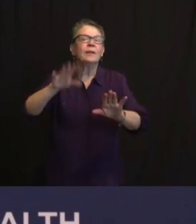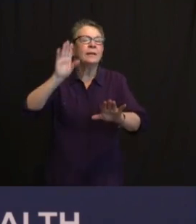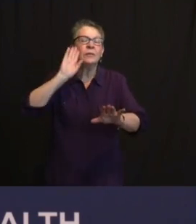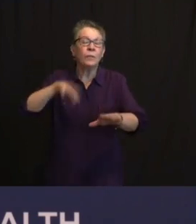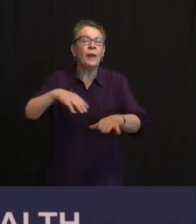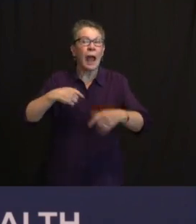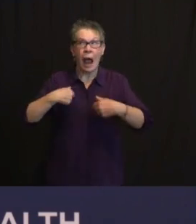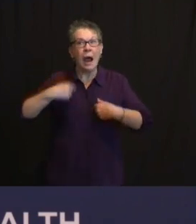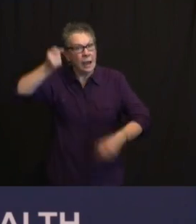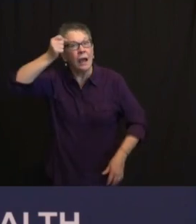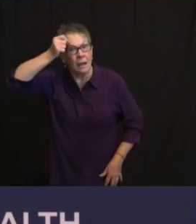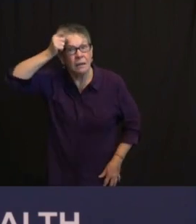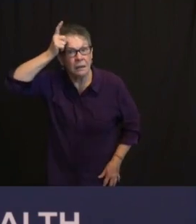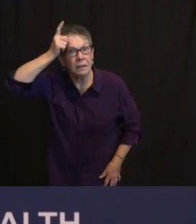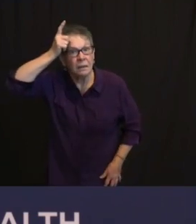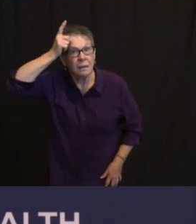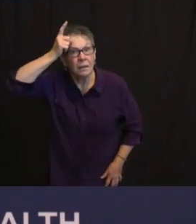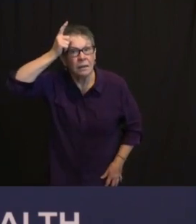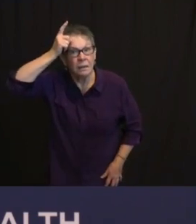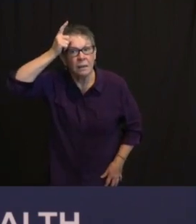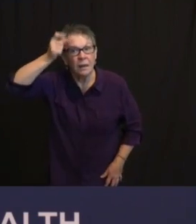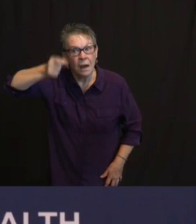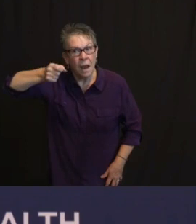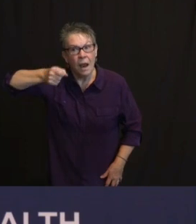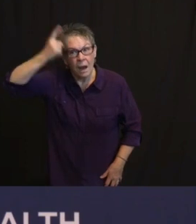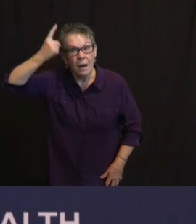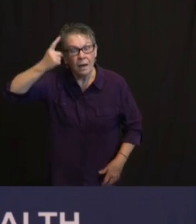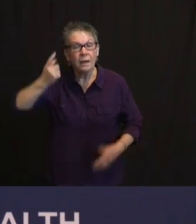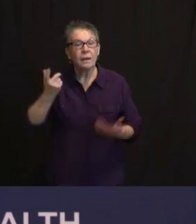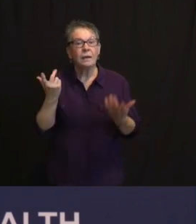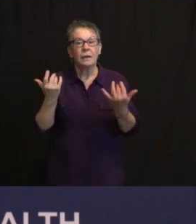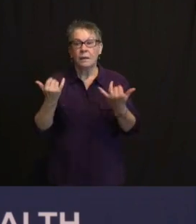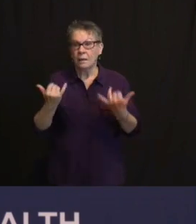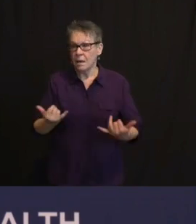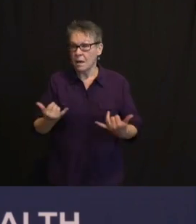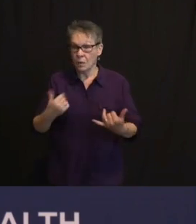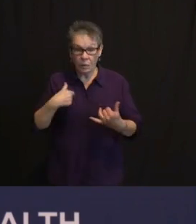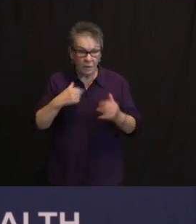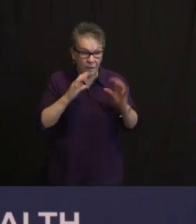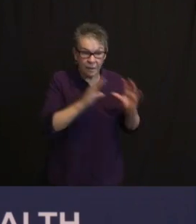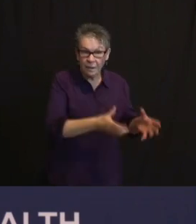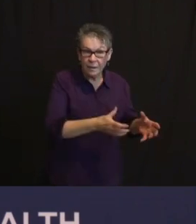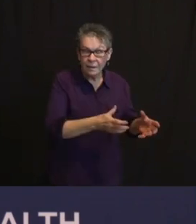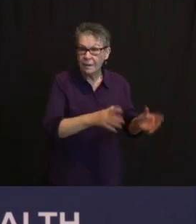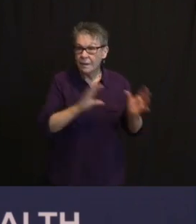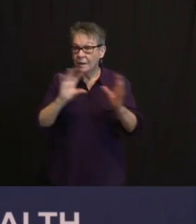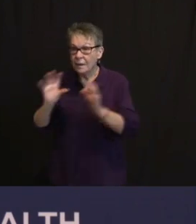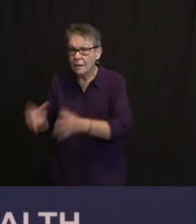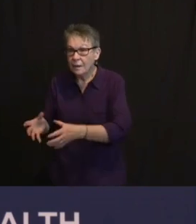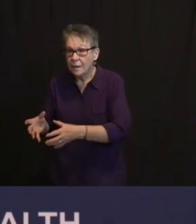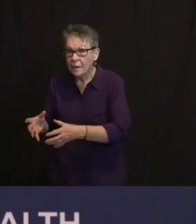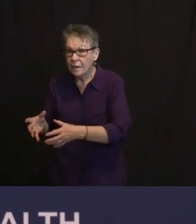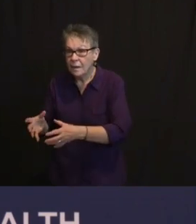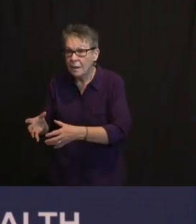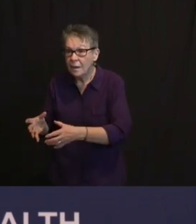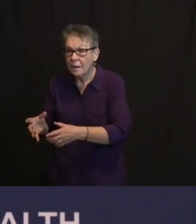THE FEEDBACK BREAKS INTO TWO CATEGORIES. AND MERCIFLY, ONE CATEGORY IS GROWING AND THE OTHER ONE IS COMING DOWN SOMEWHAT.